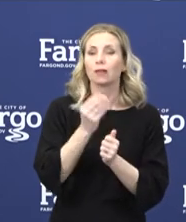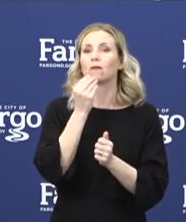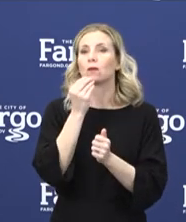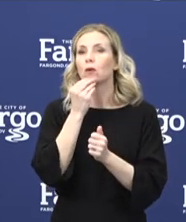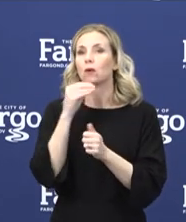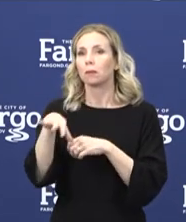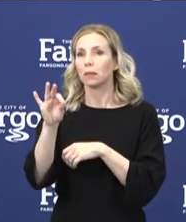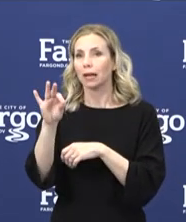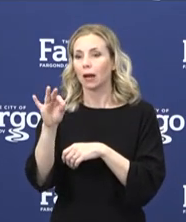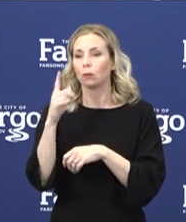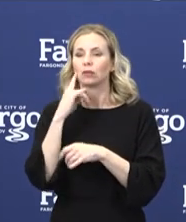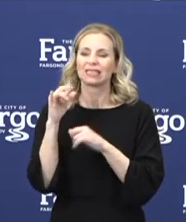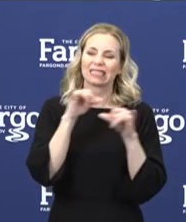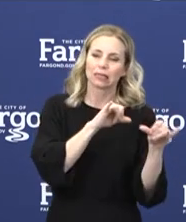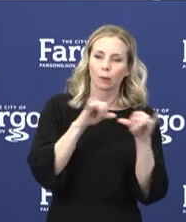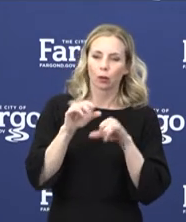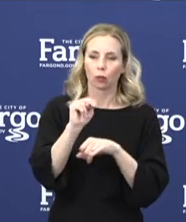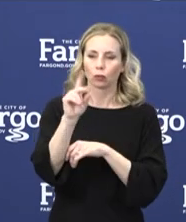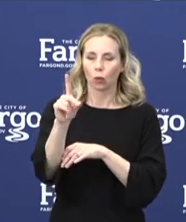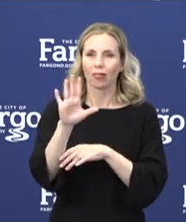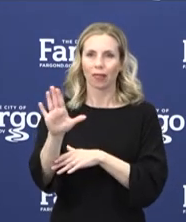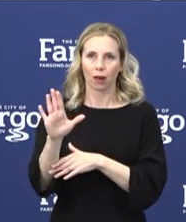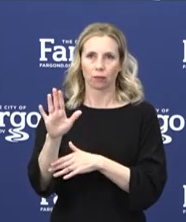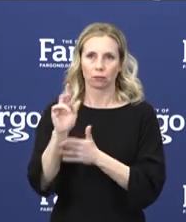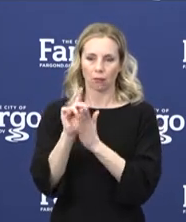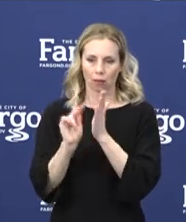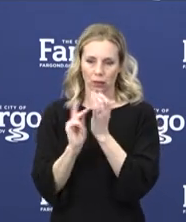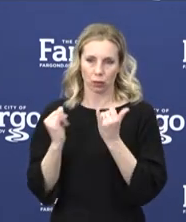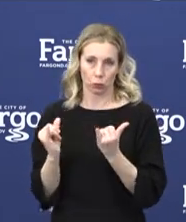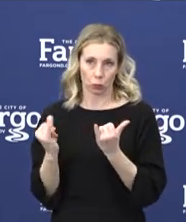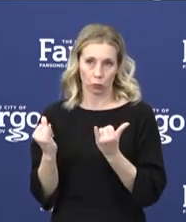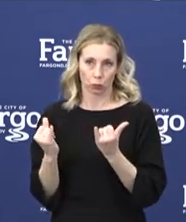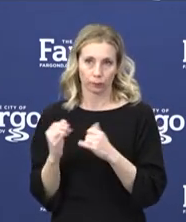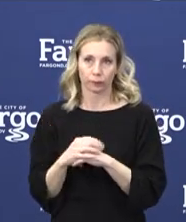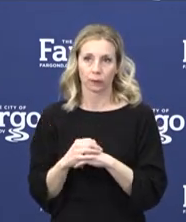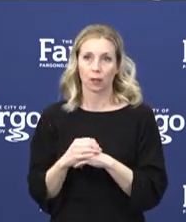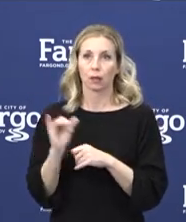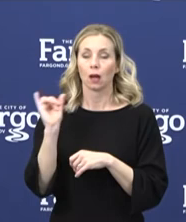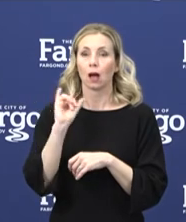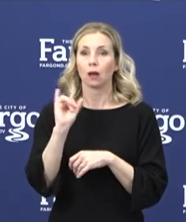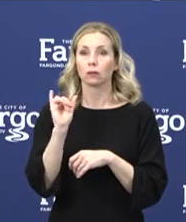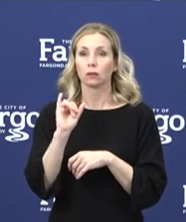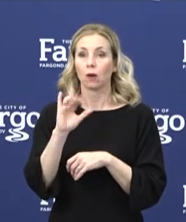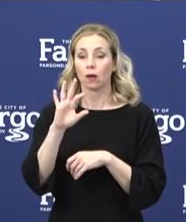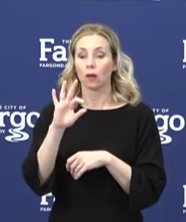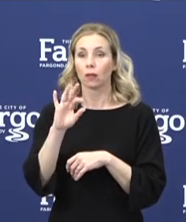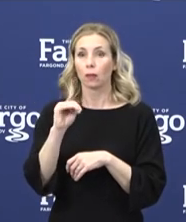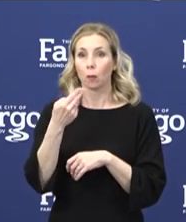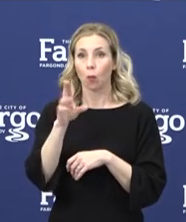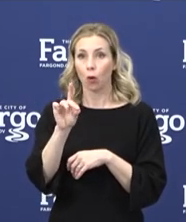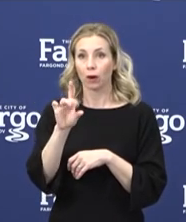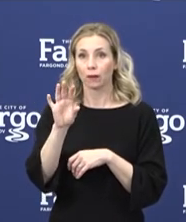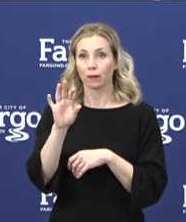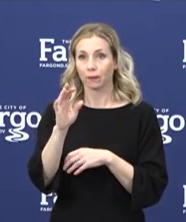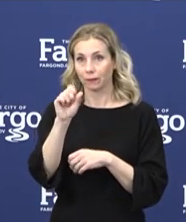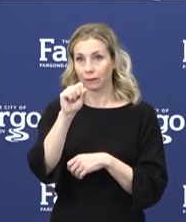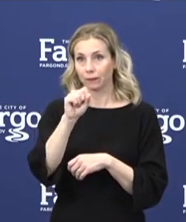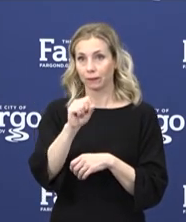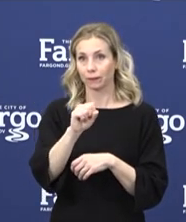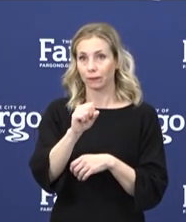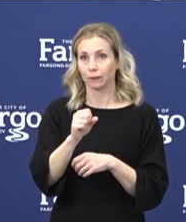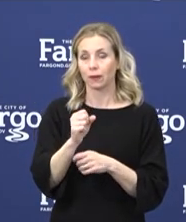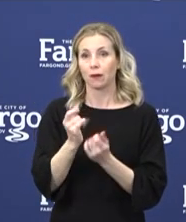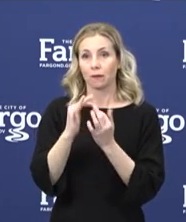Dakota's current policy. Also of notes is that the Moorhead Fire Department is joining fire departments across Minnesota